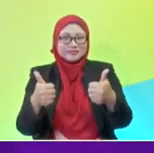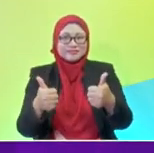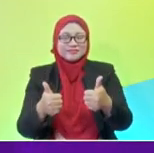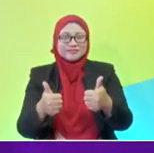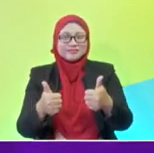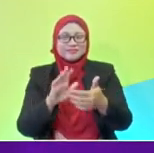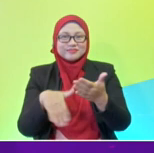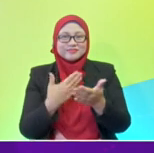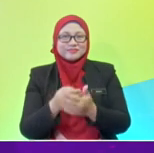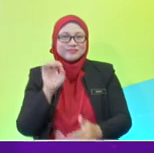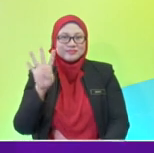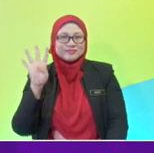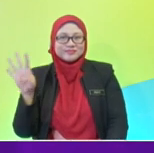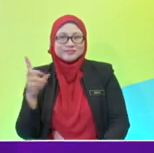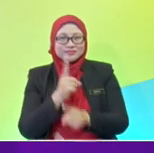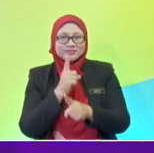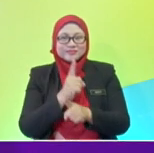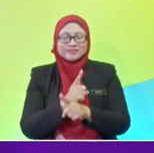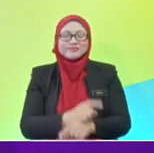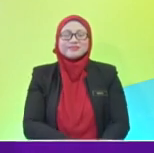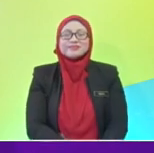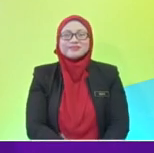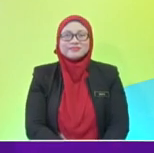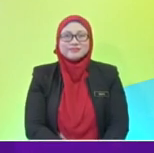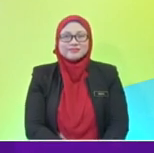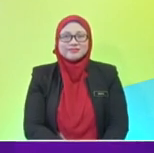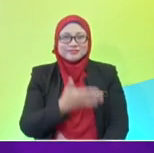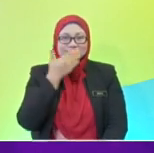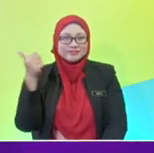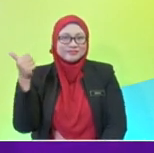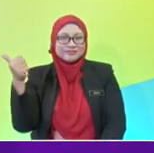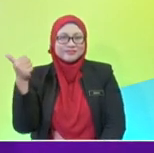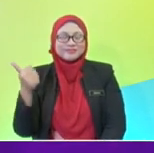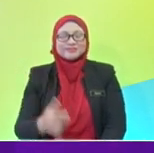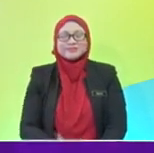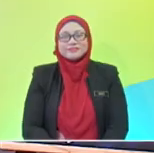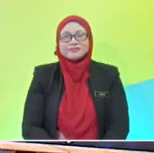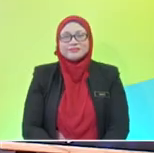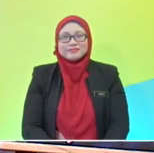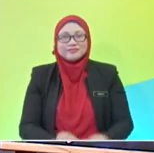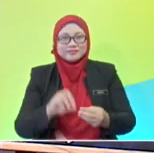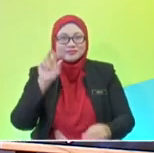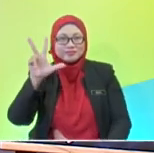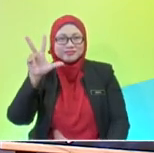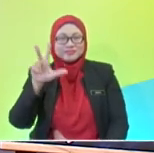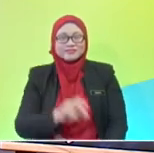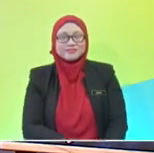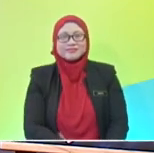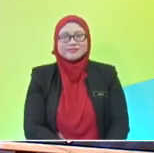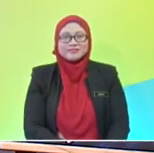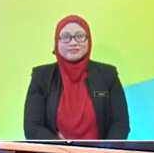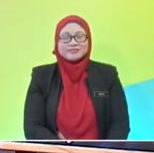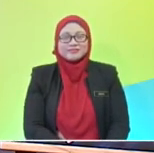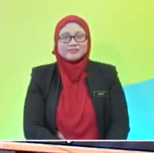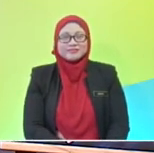Shafiqah? Correct, teacher! Well done, well done! Let's go! Let's keep the track going on! Okay, number three! Our lovely planet,